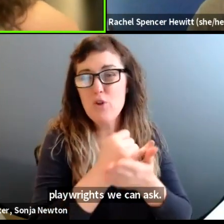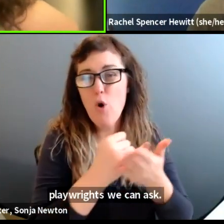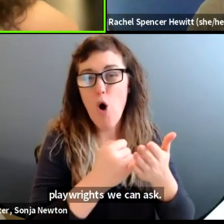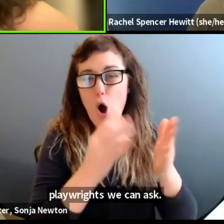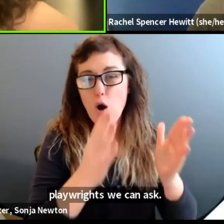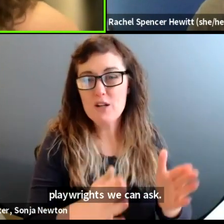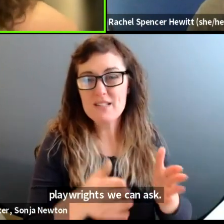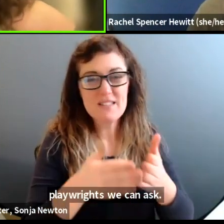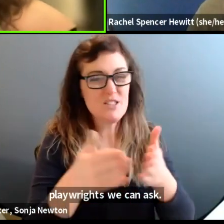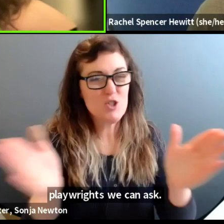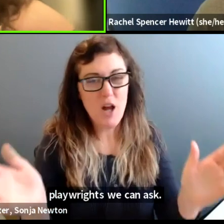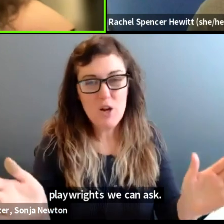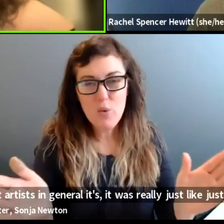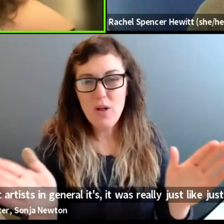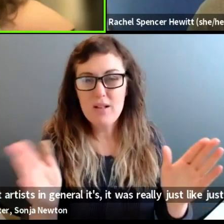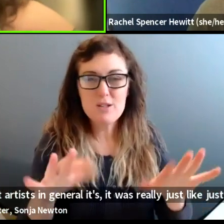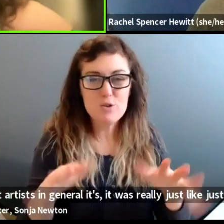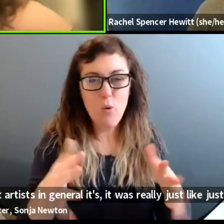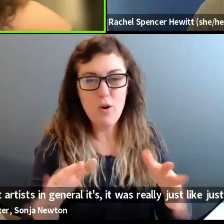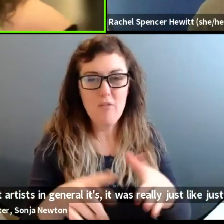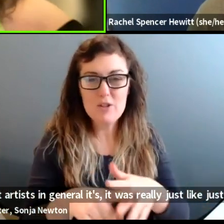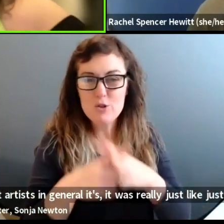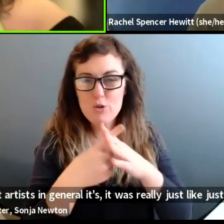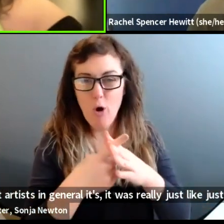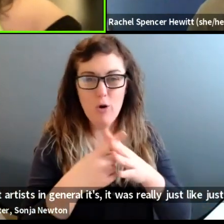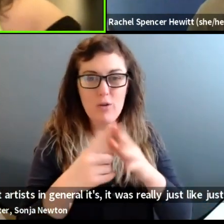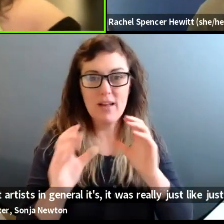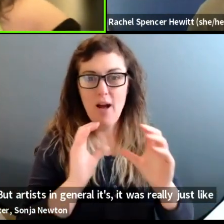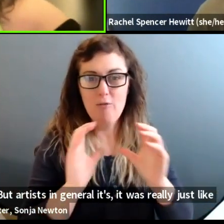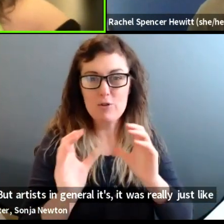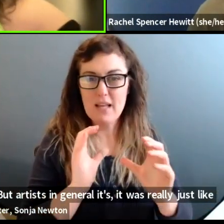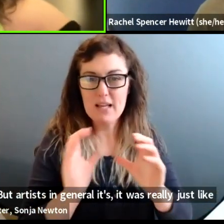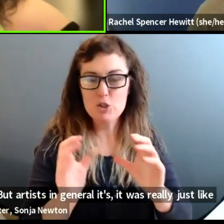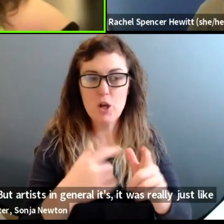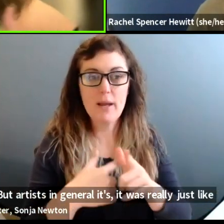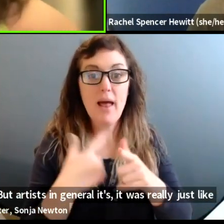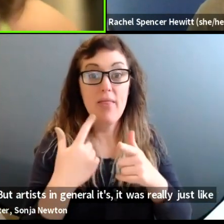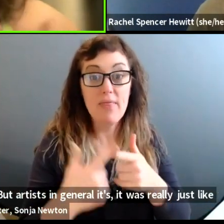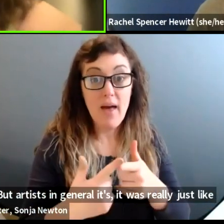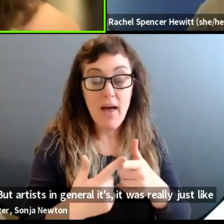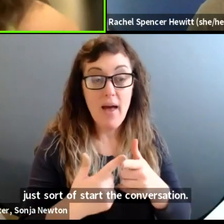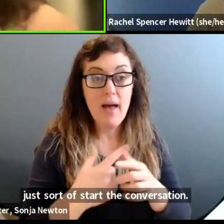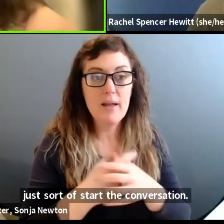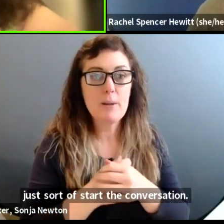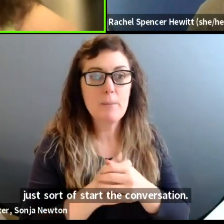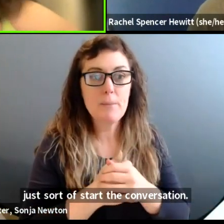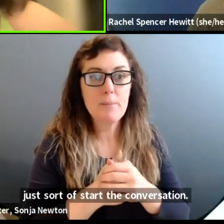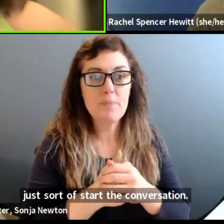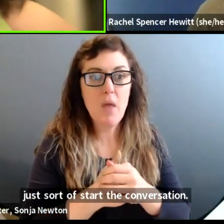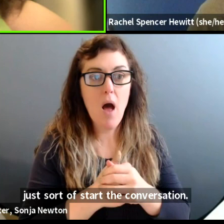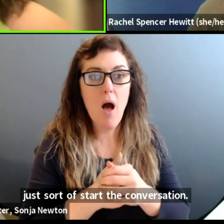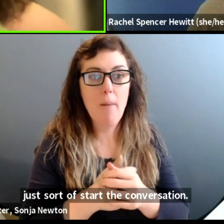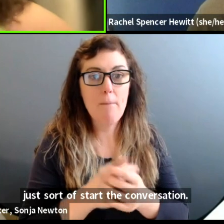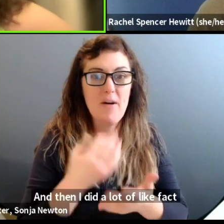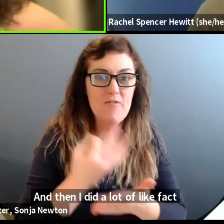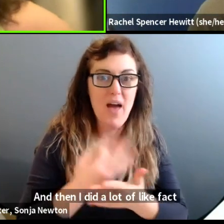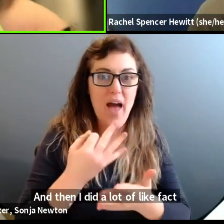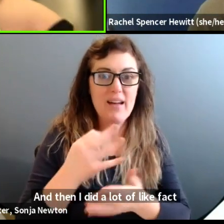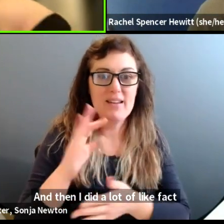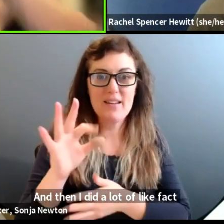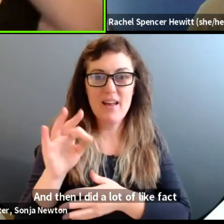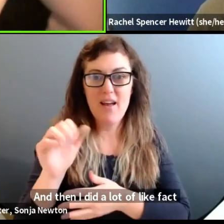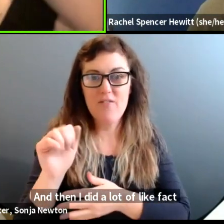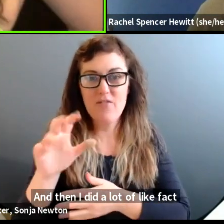was really just like, just sort of start the conversation. And then I did a lot of like fact finding of, cause I